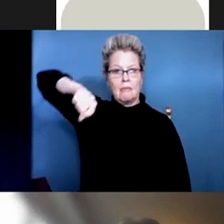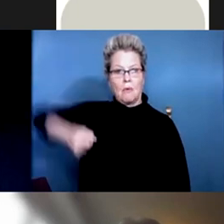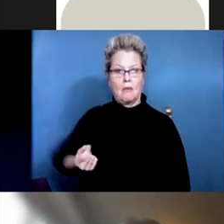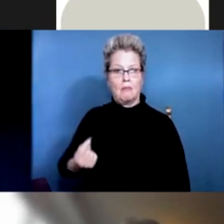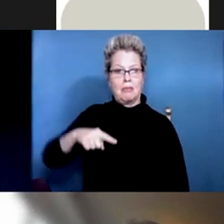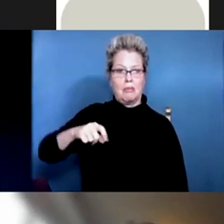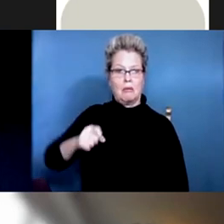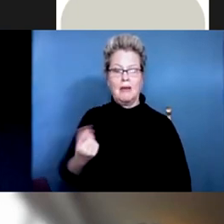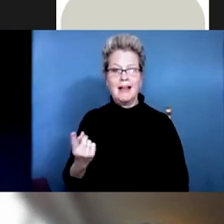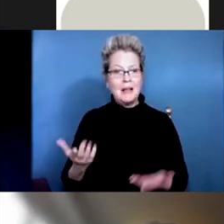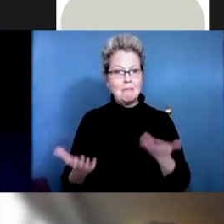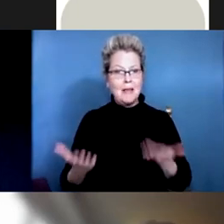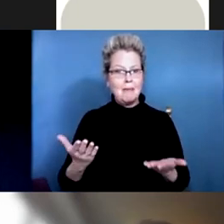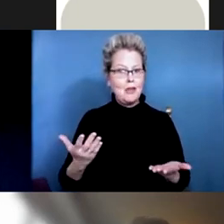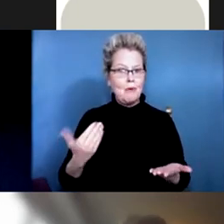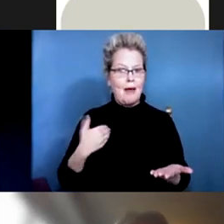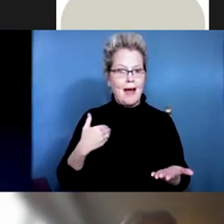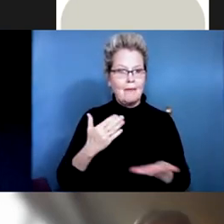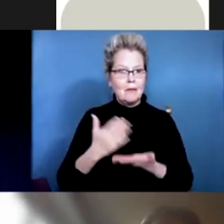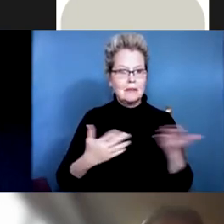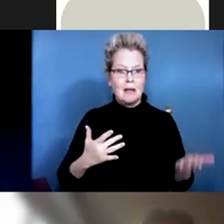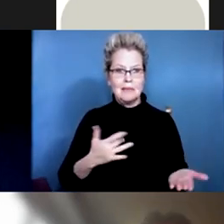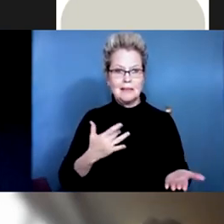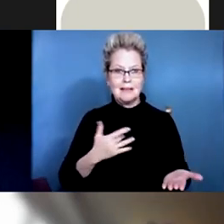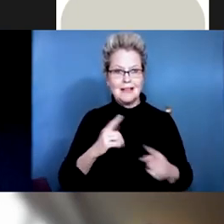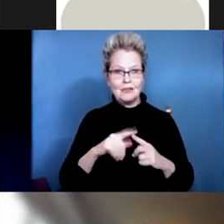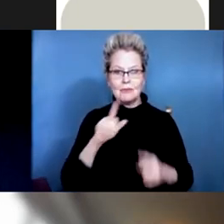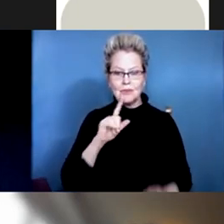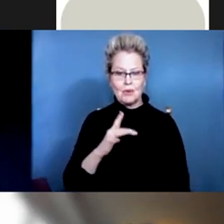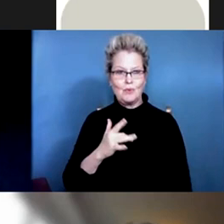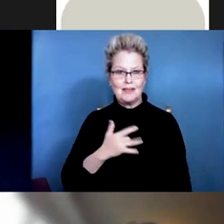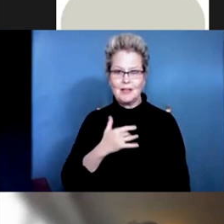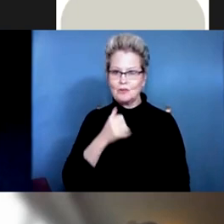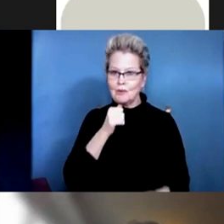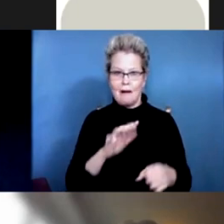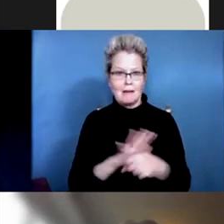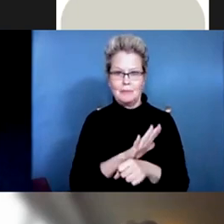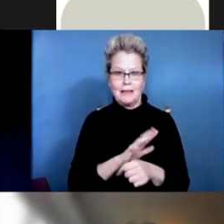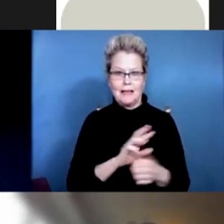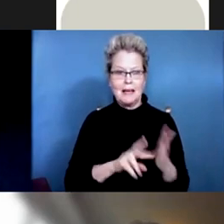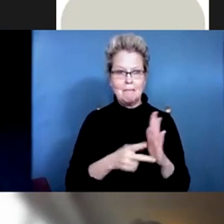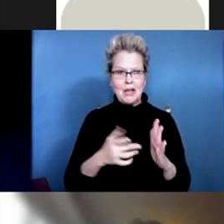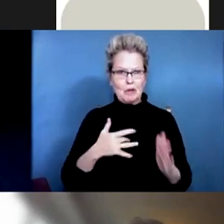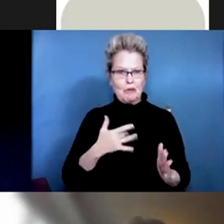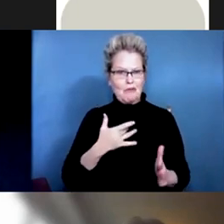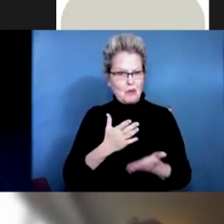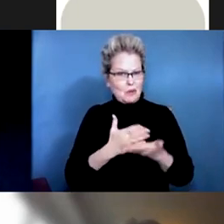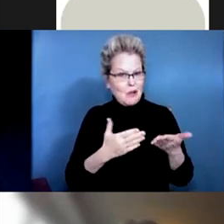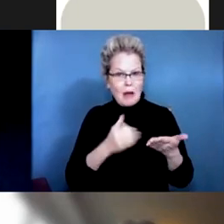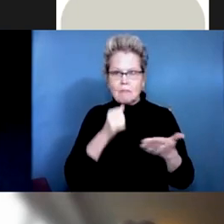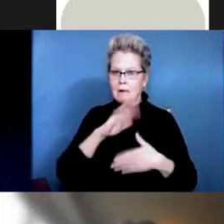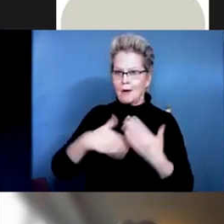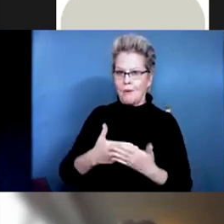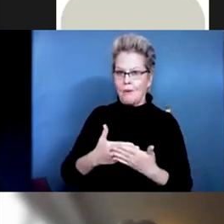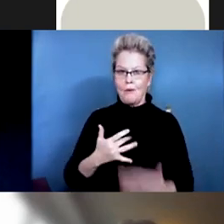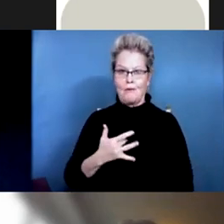have just sensation. And this is called sensory incomplete. And the more incomplete. So if you think about it, it